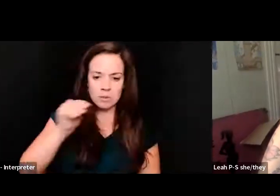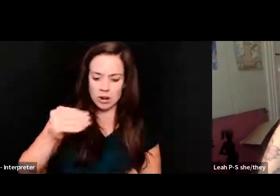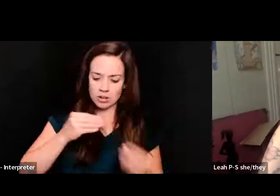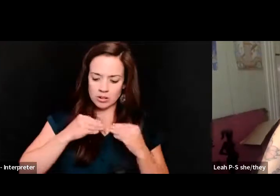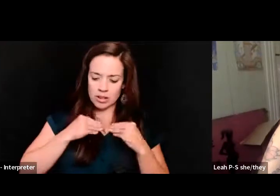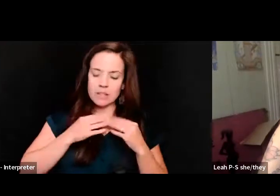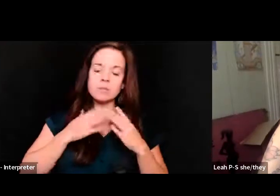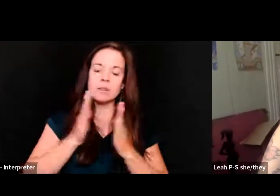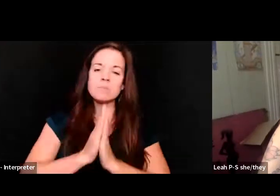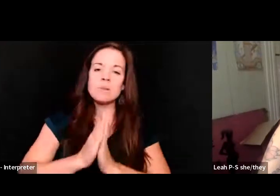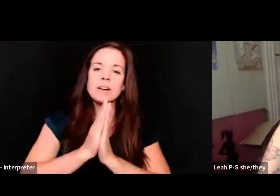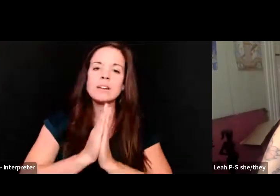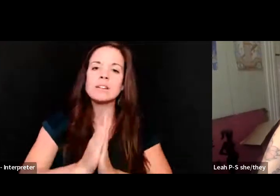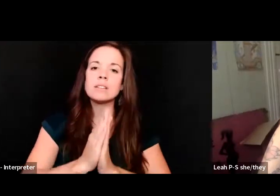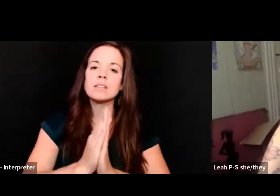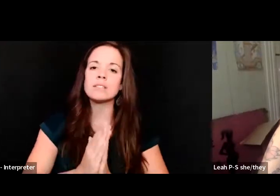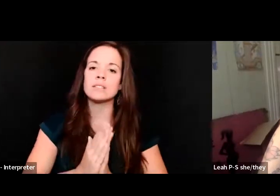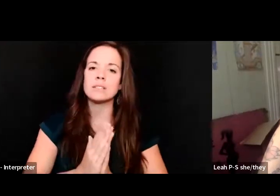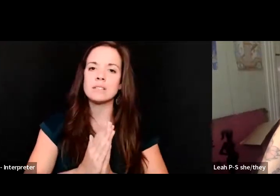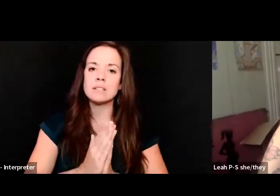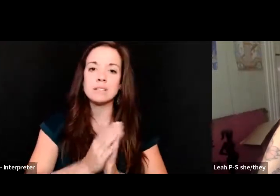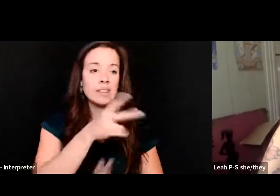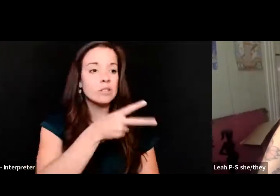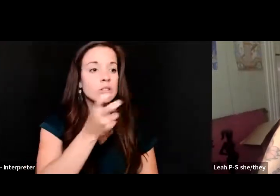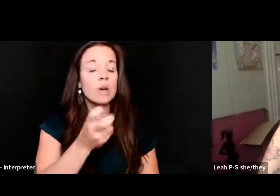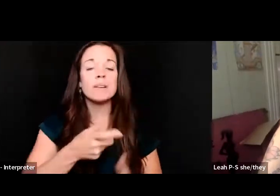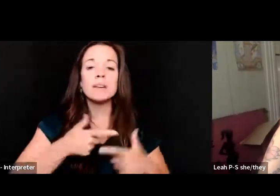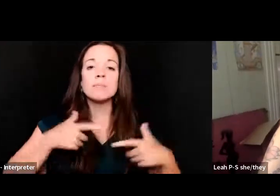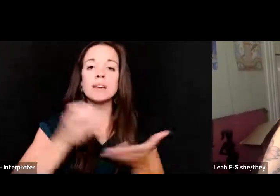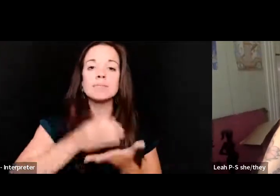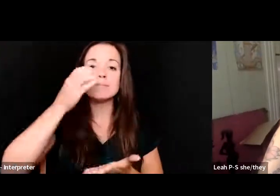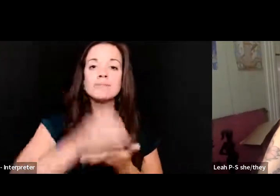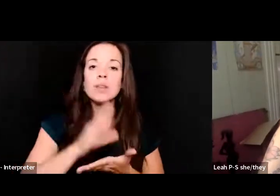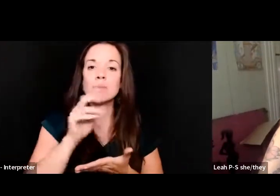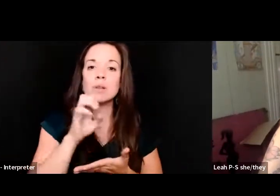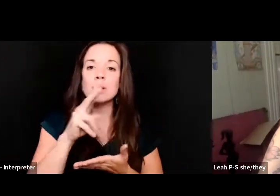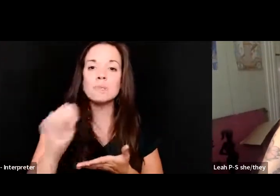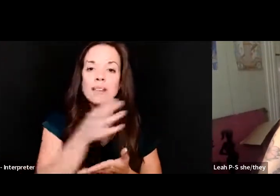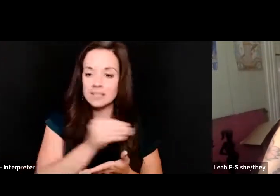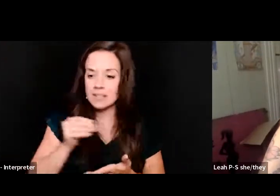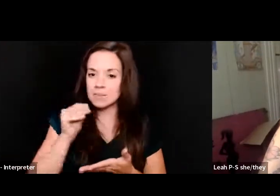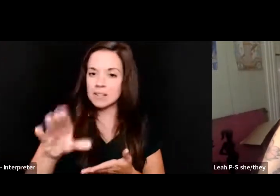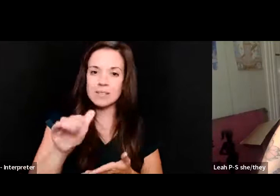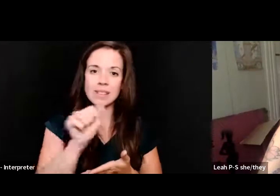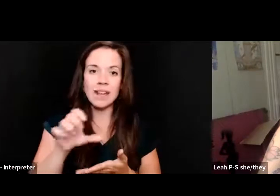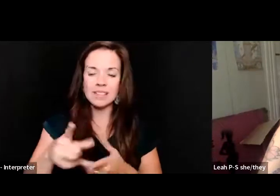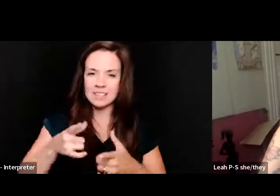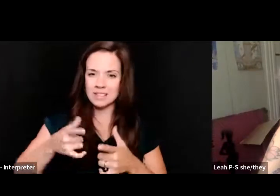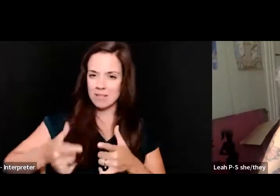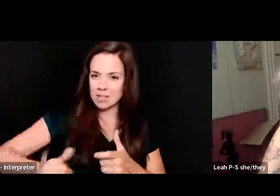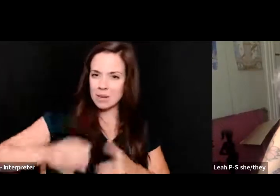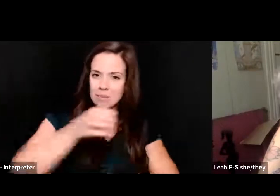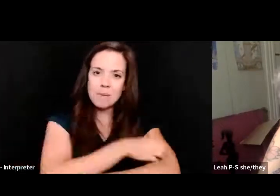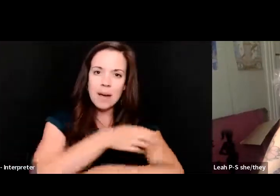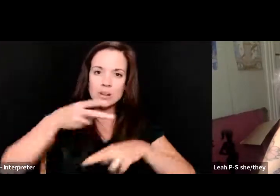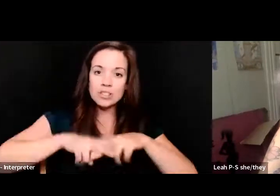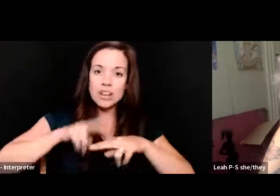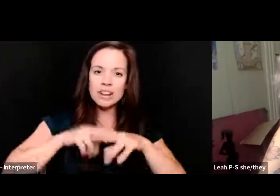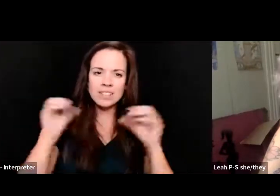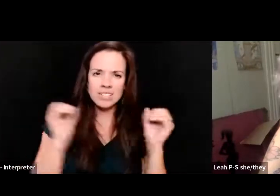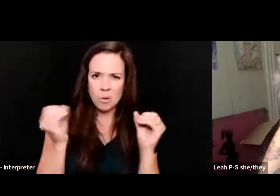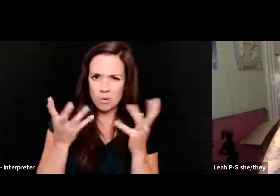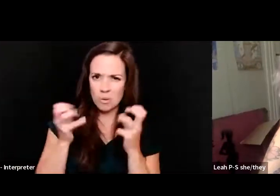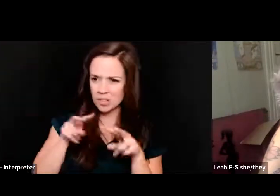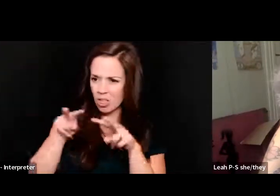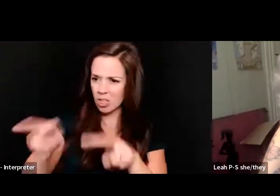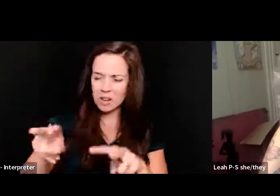B stole me a giant bottle of Costco bourbon for Christmas 2020. Slipped it in the ass of his power chair. Nobody wants to look in the ass of a fat